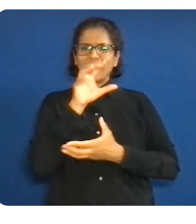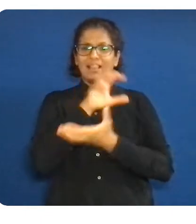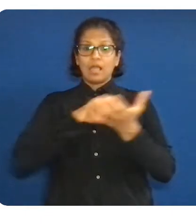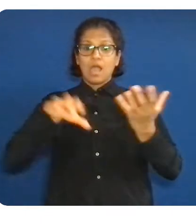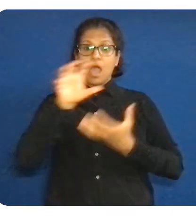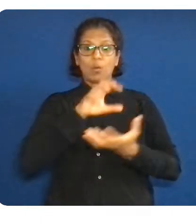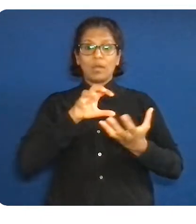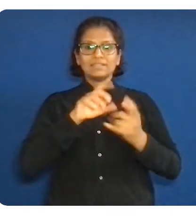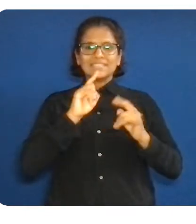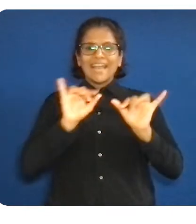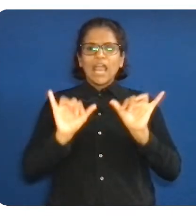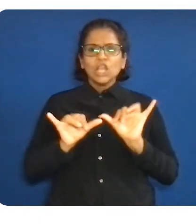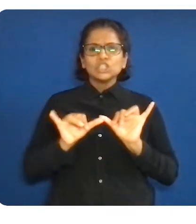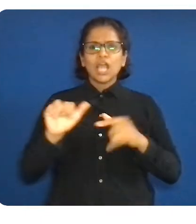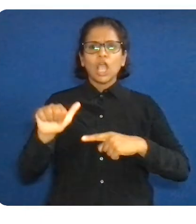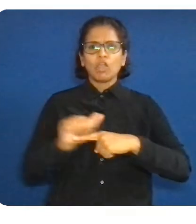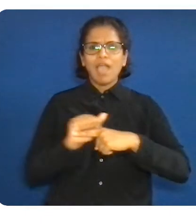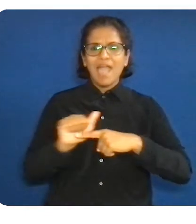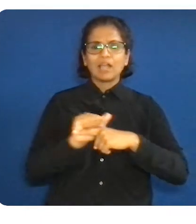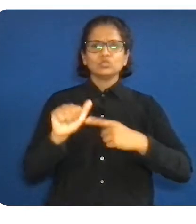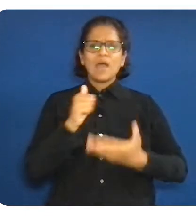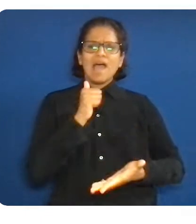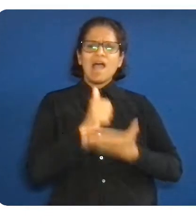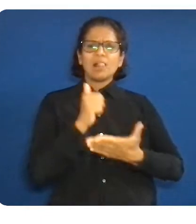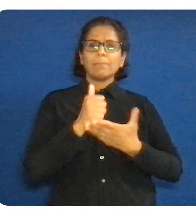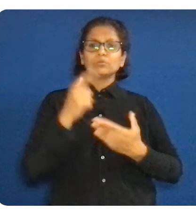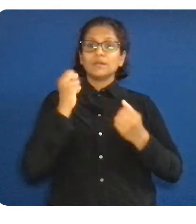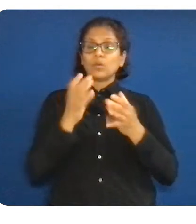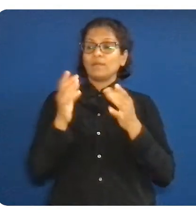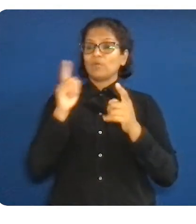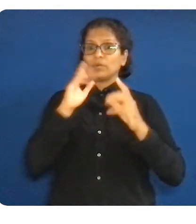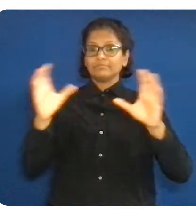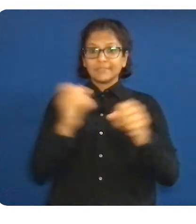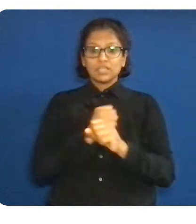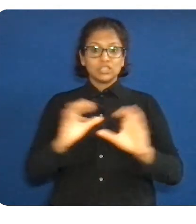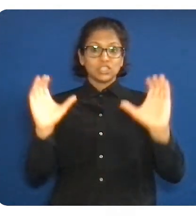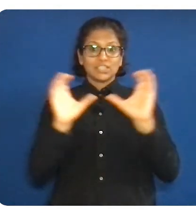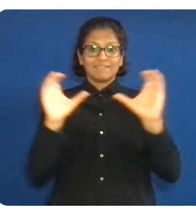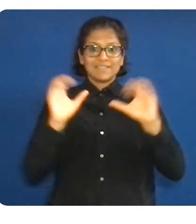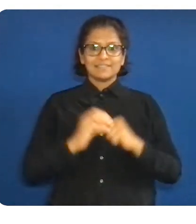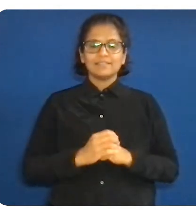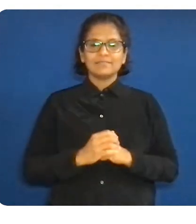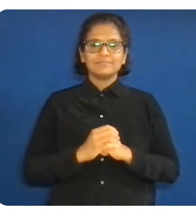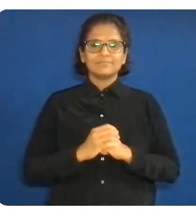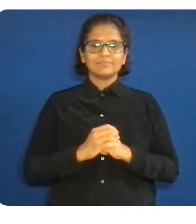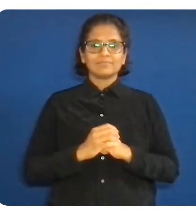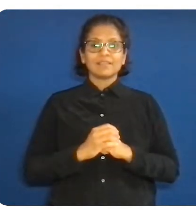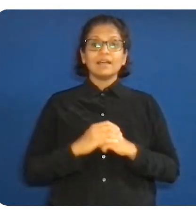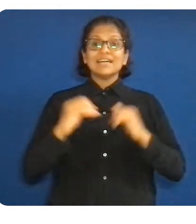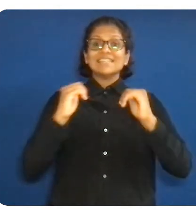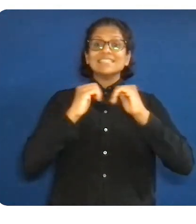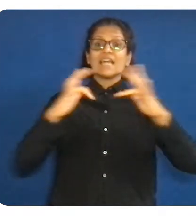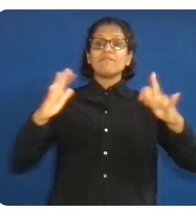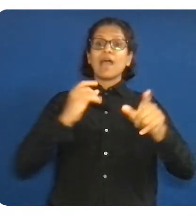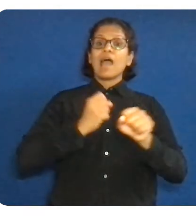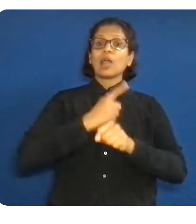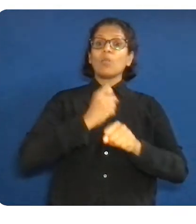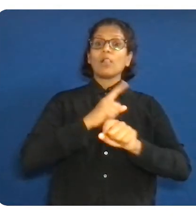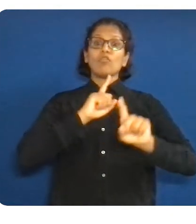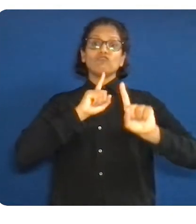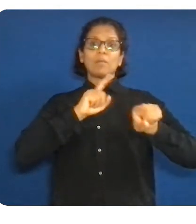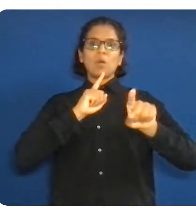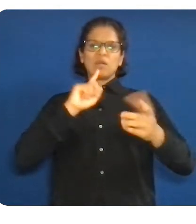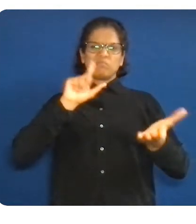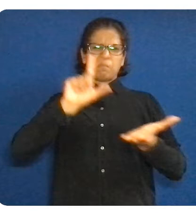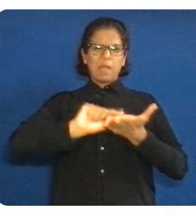and I am excited to share that 2020 was our best year yet for hiring our Black Plus and Latinx Plus Googlers in the